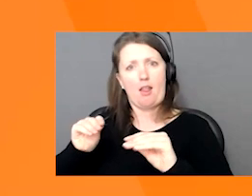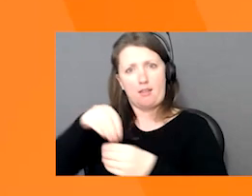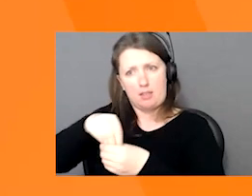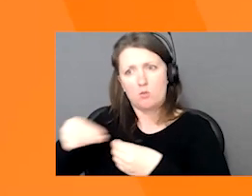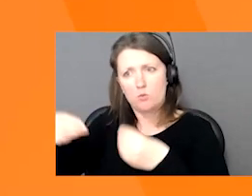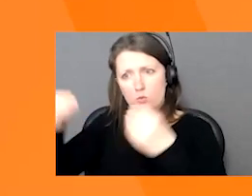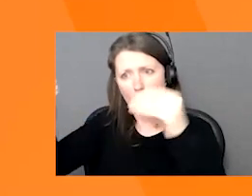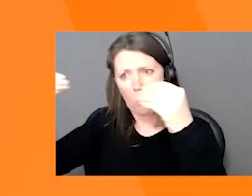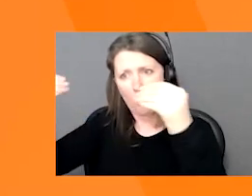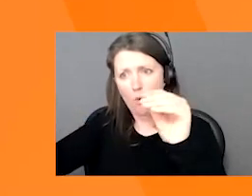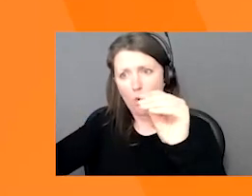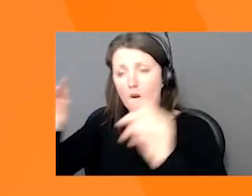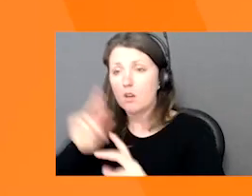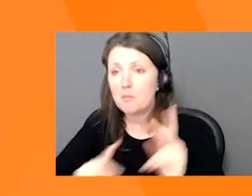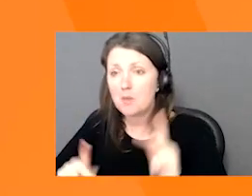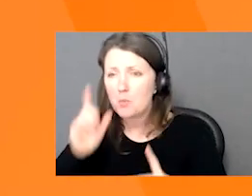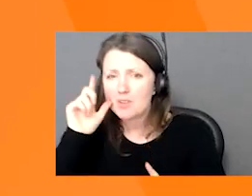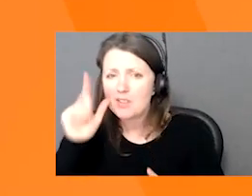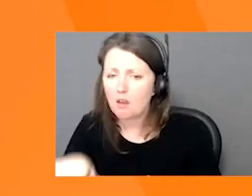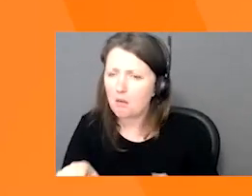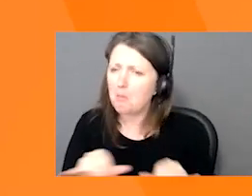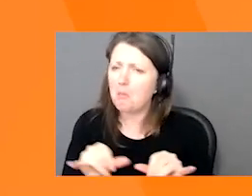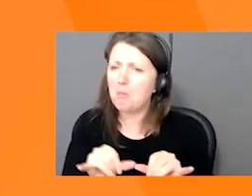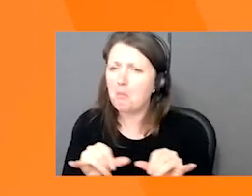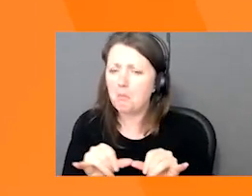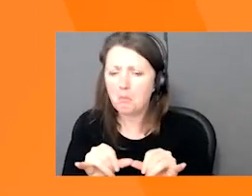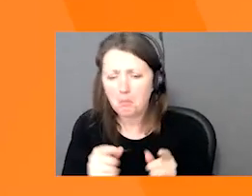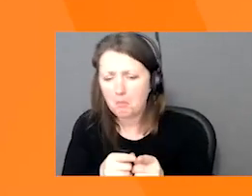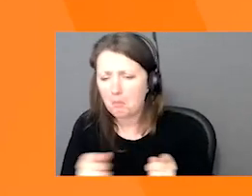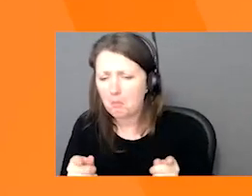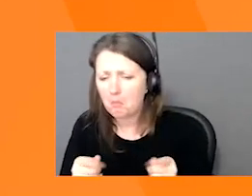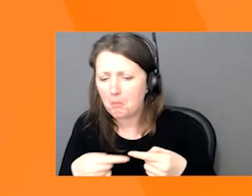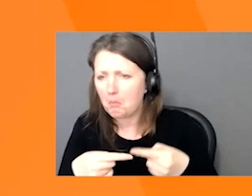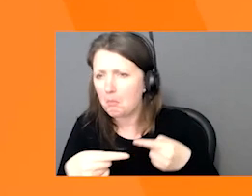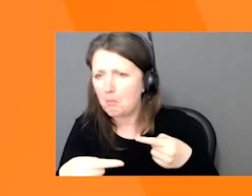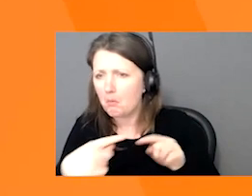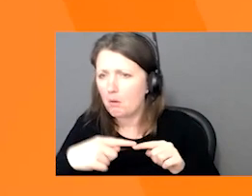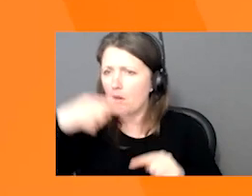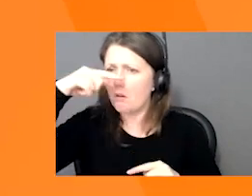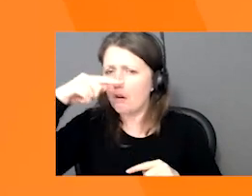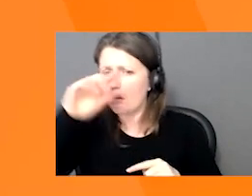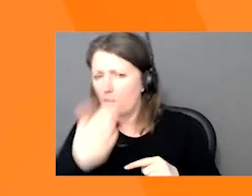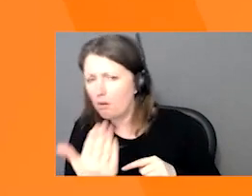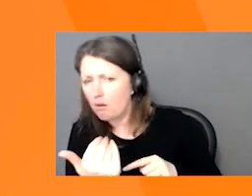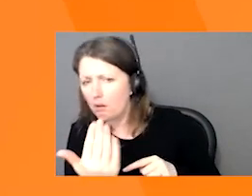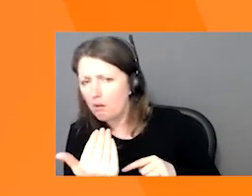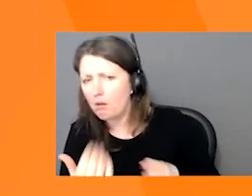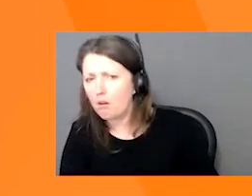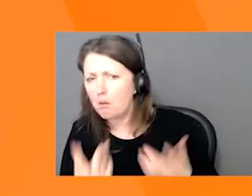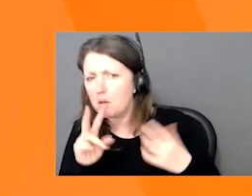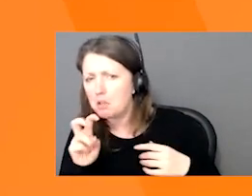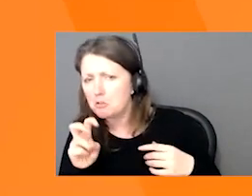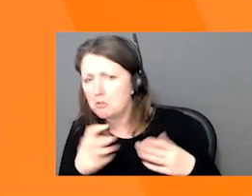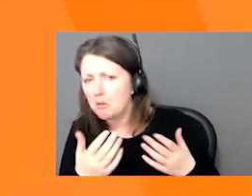you specific measurements. How wide is your product? How tall is it? How deep is it? And some of them will want a